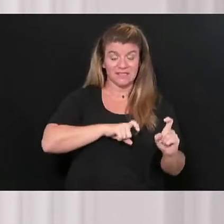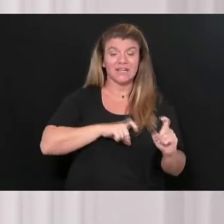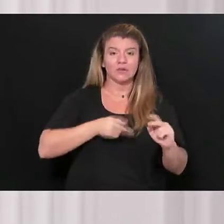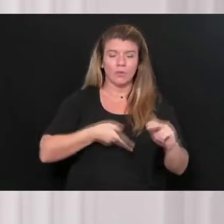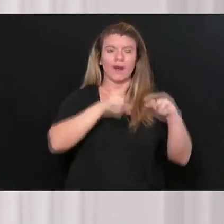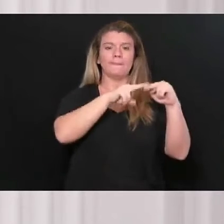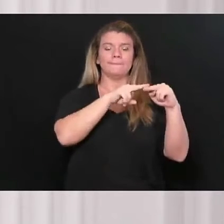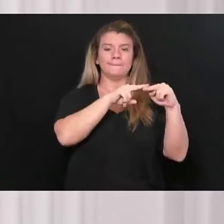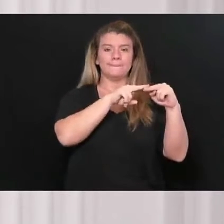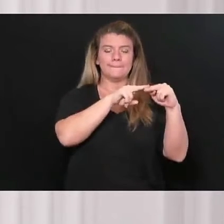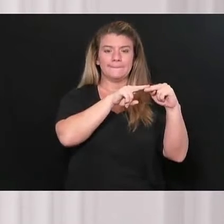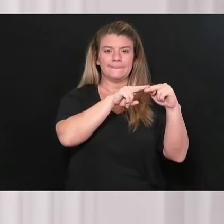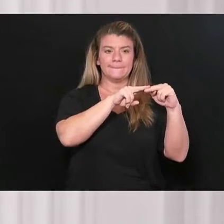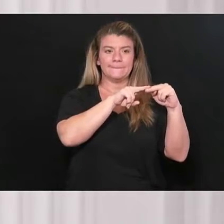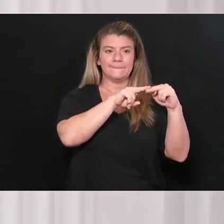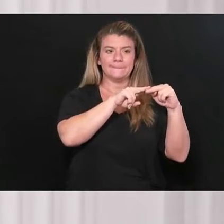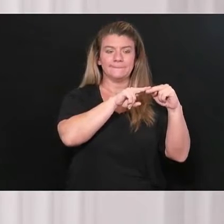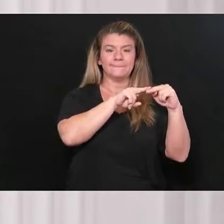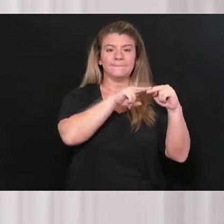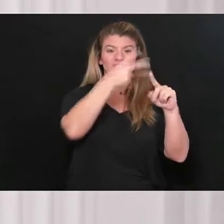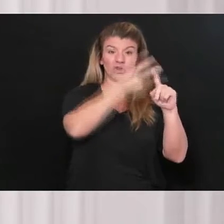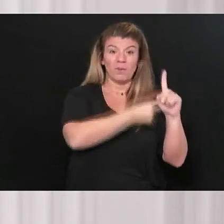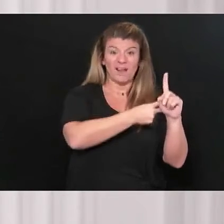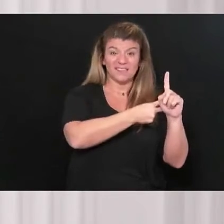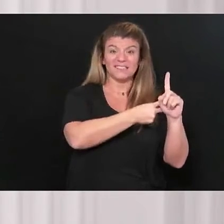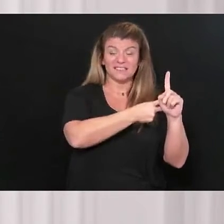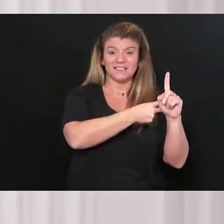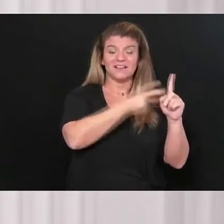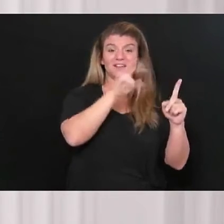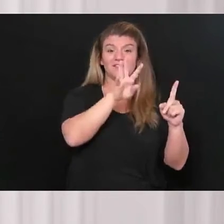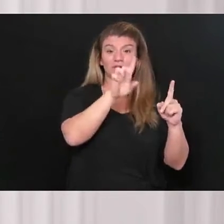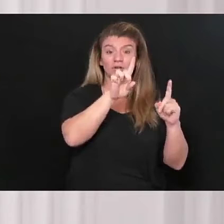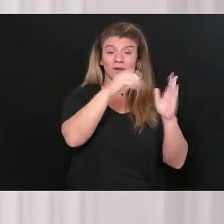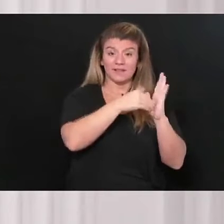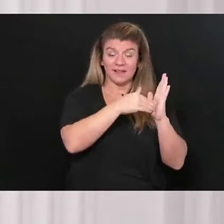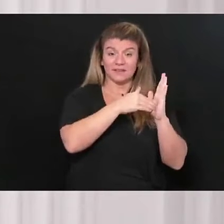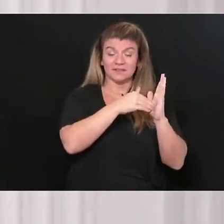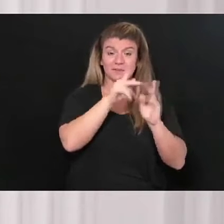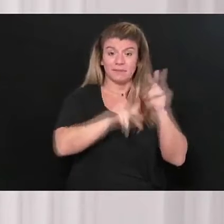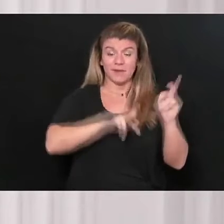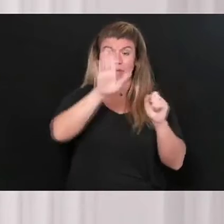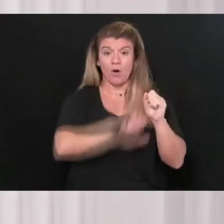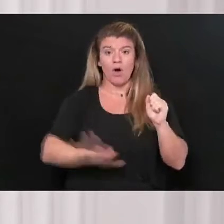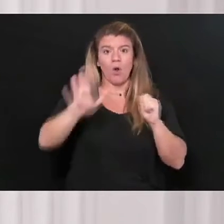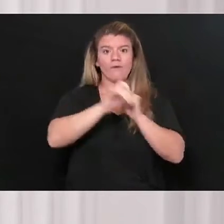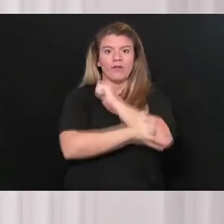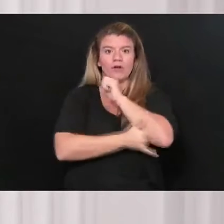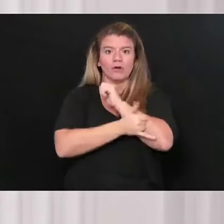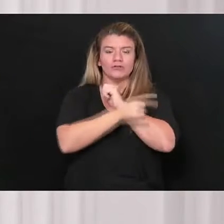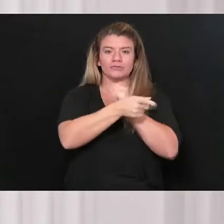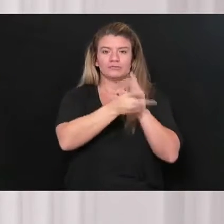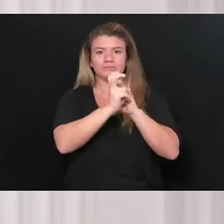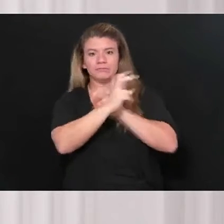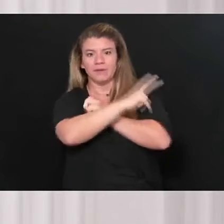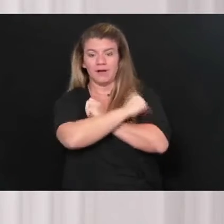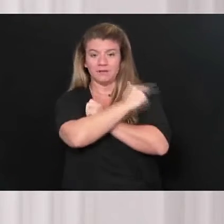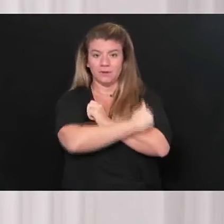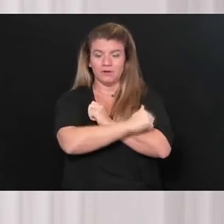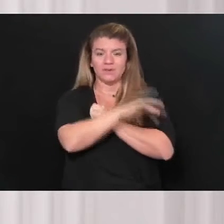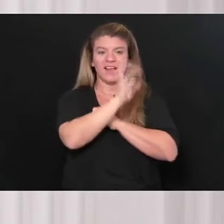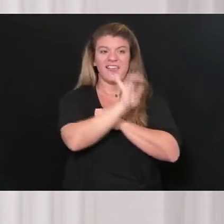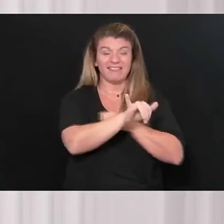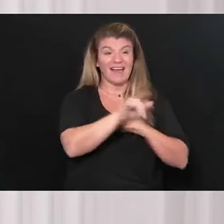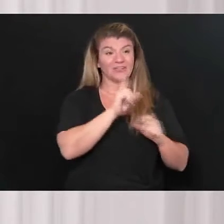over a two month high. And we have 41,000 people around the country in the hospital, which is the highest